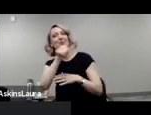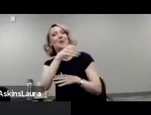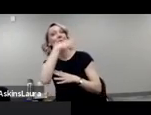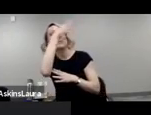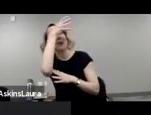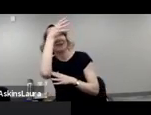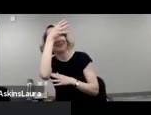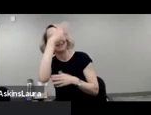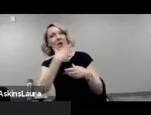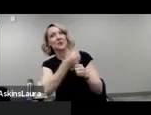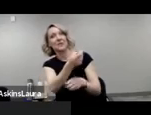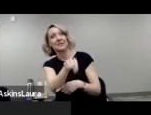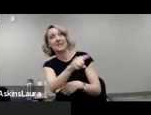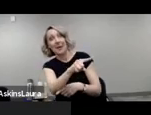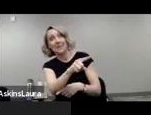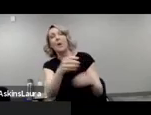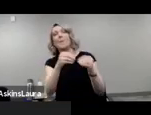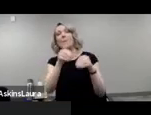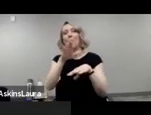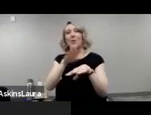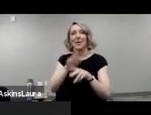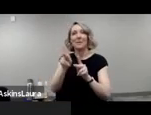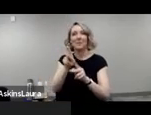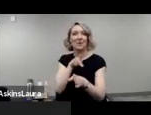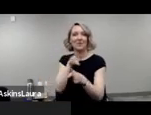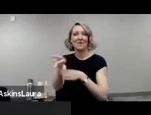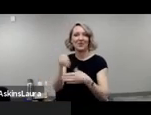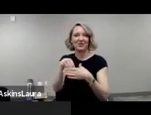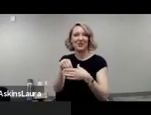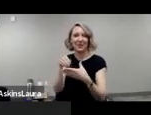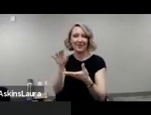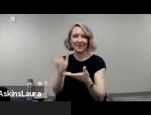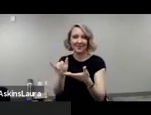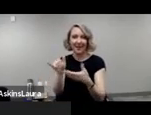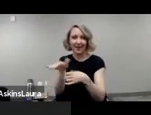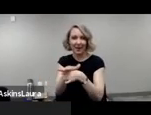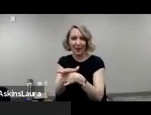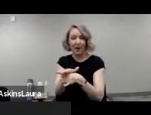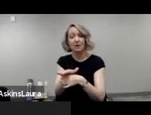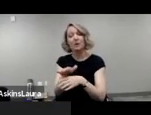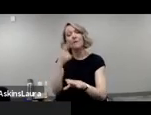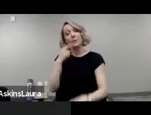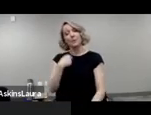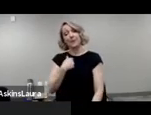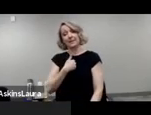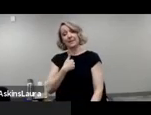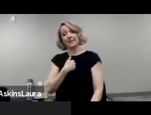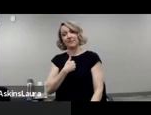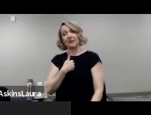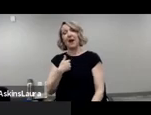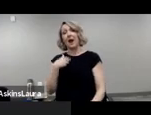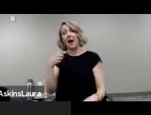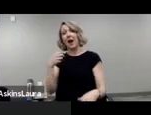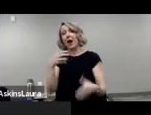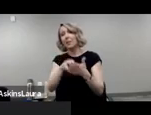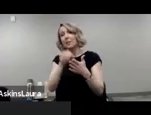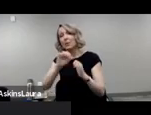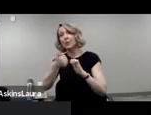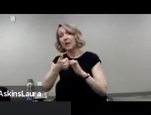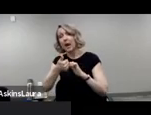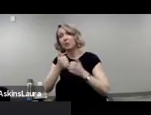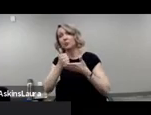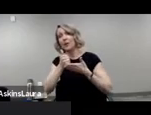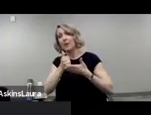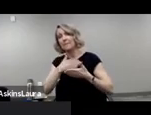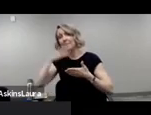field. As a parent, I can tell you some of the best information that I got to help my son is from other parents. And so,